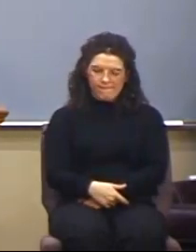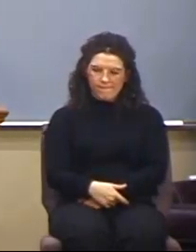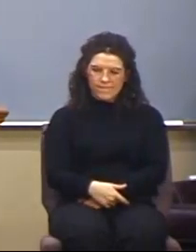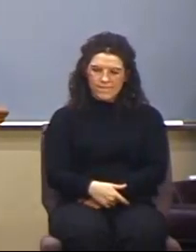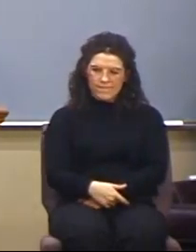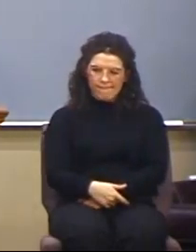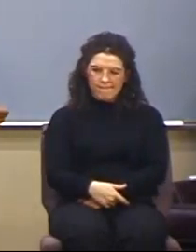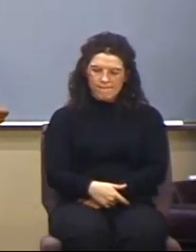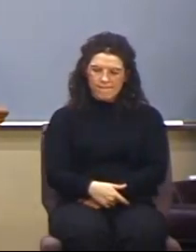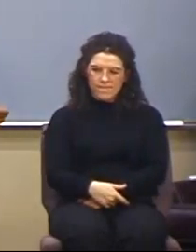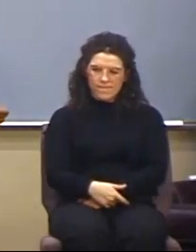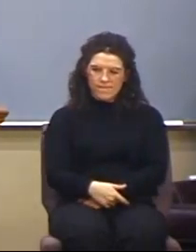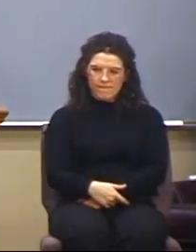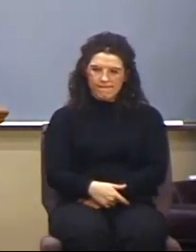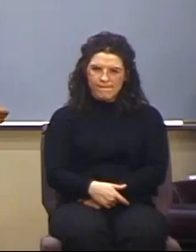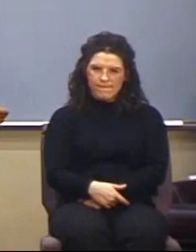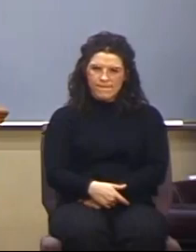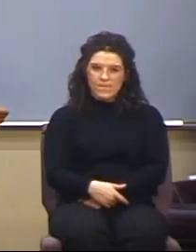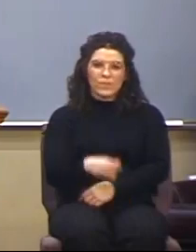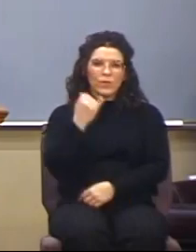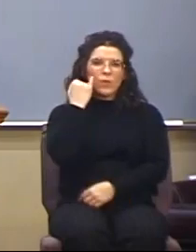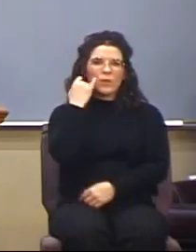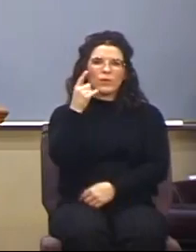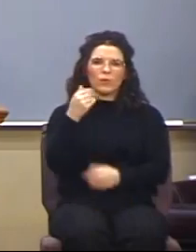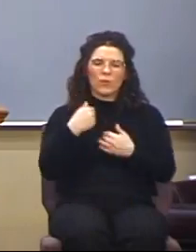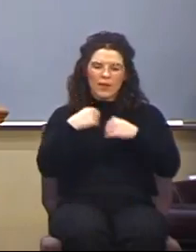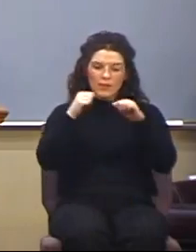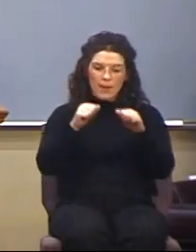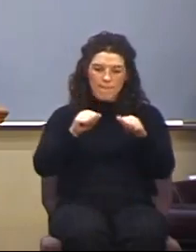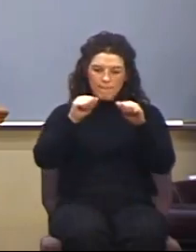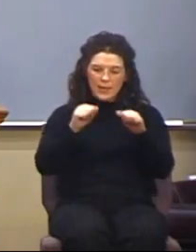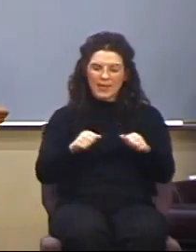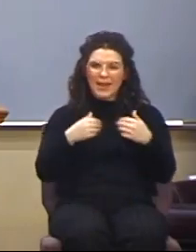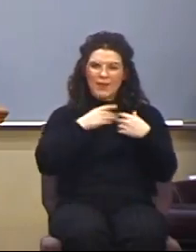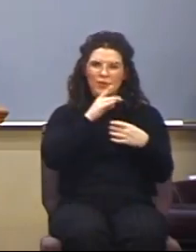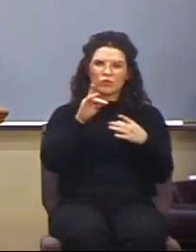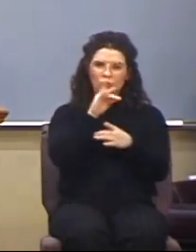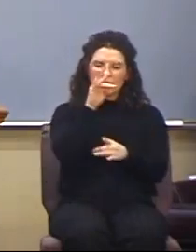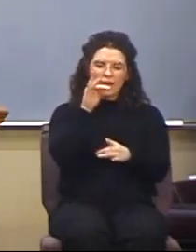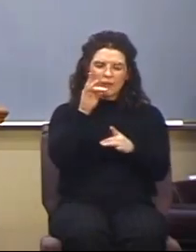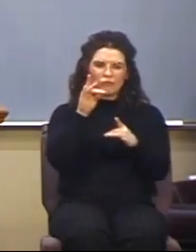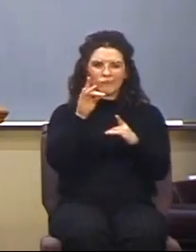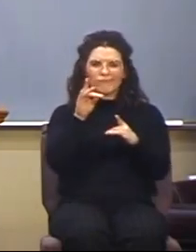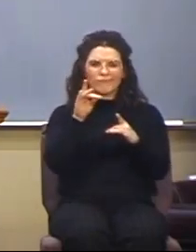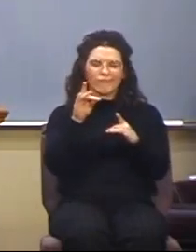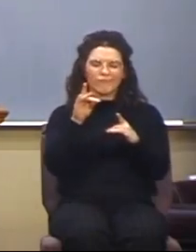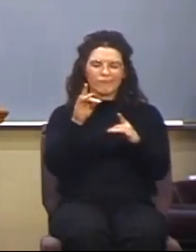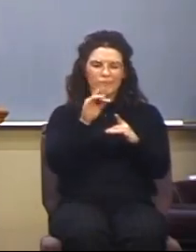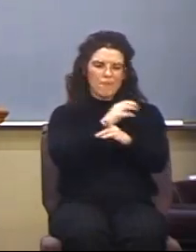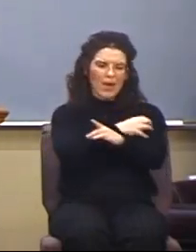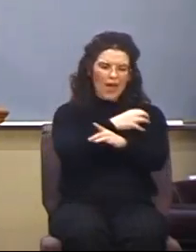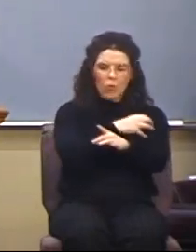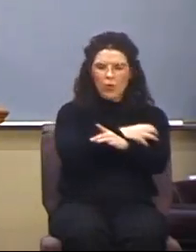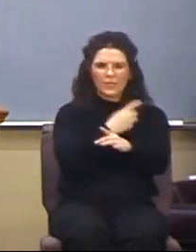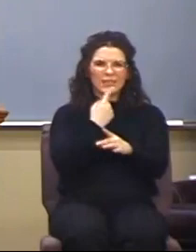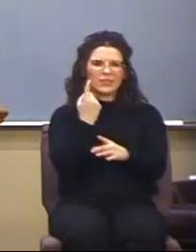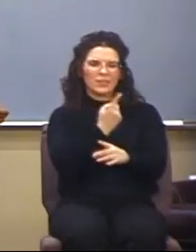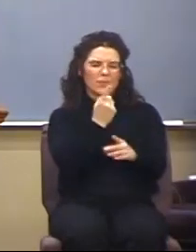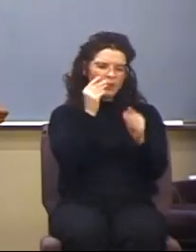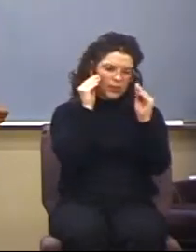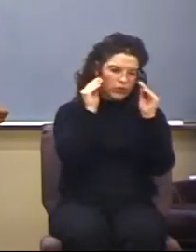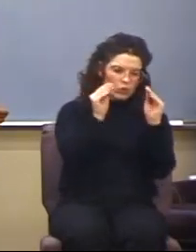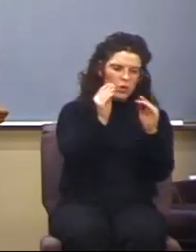confirm, wait a minute, there is something being taught about Jesus Christ. And the gifts,